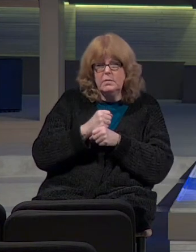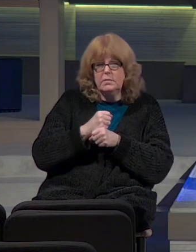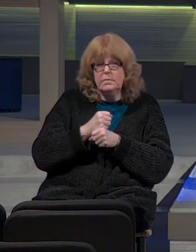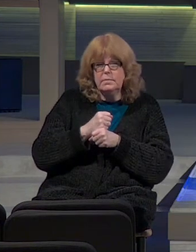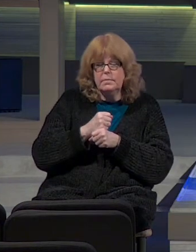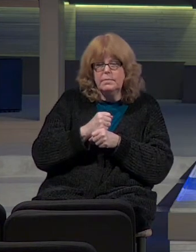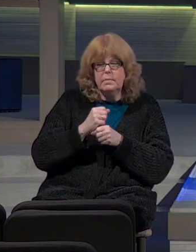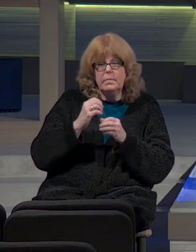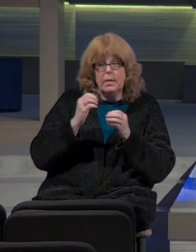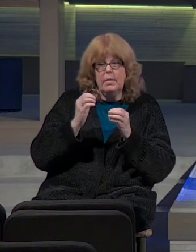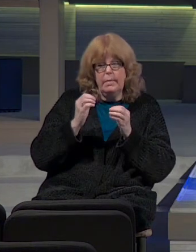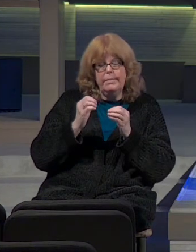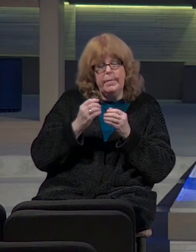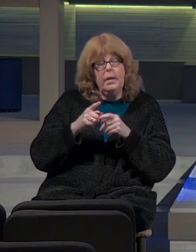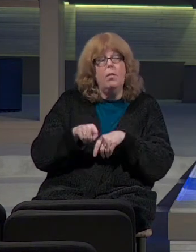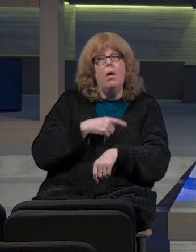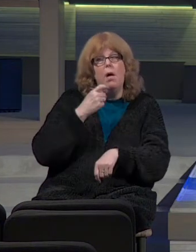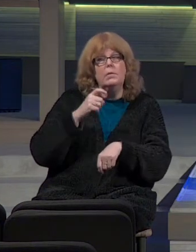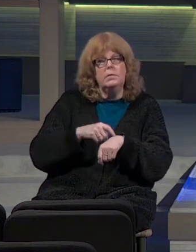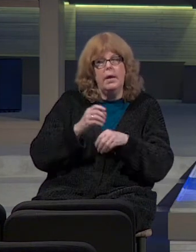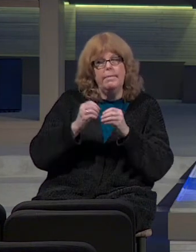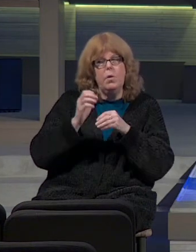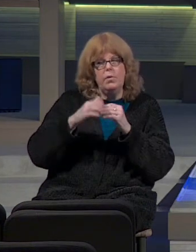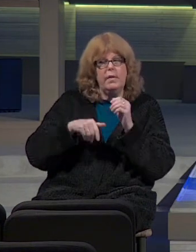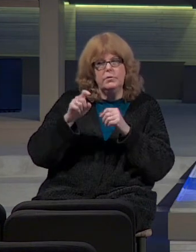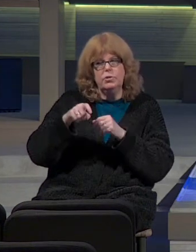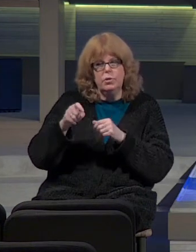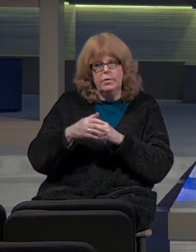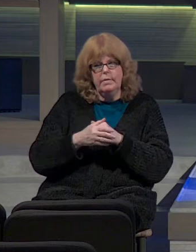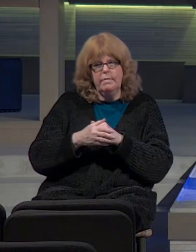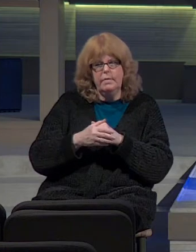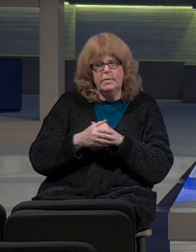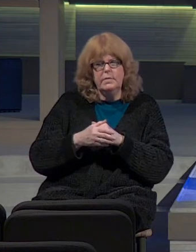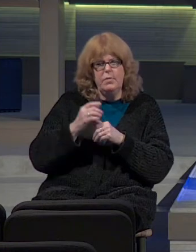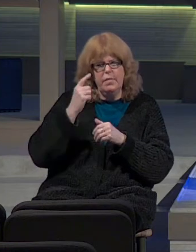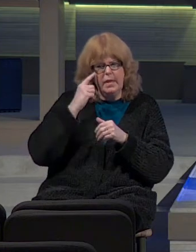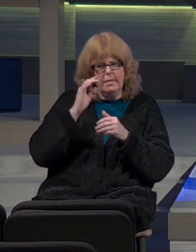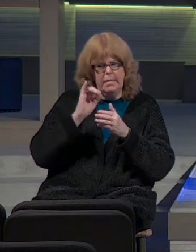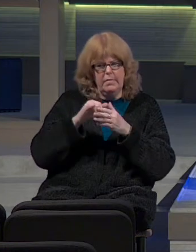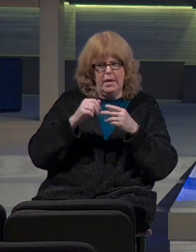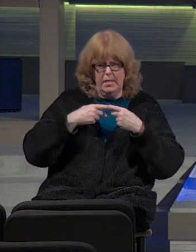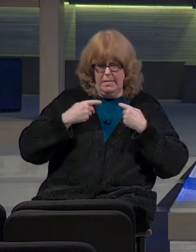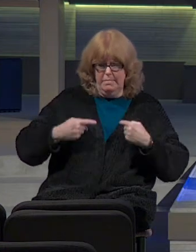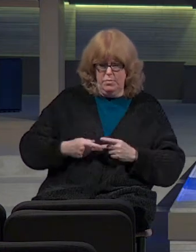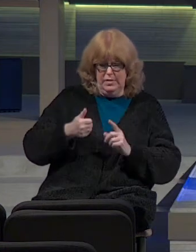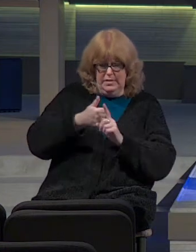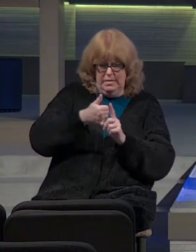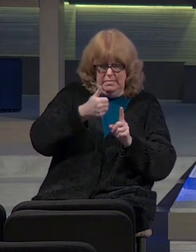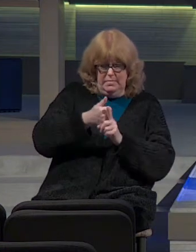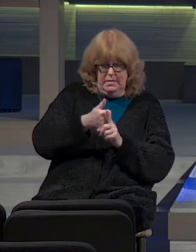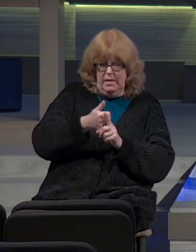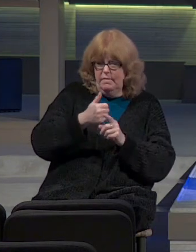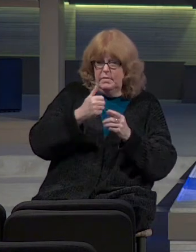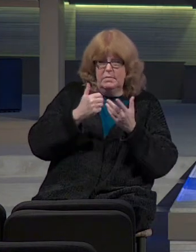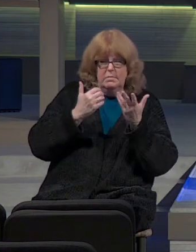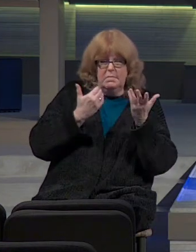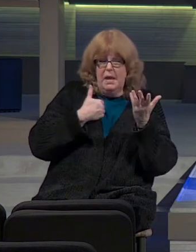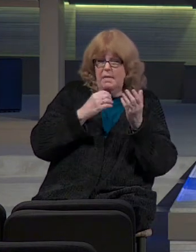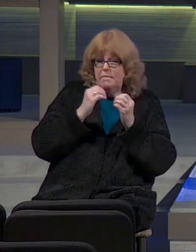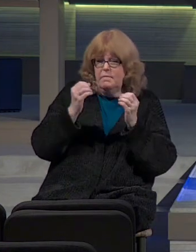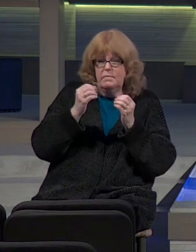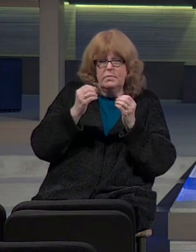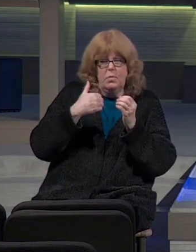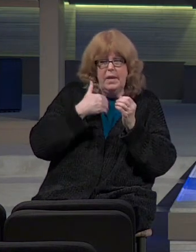way more than it should have been. Fix that in your mind. The priests don't even have